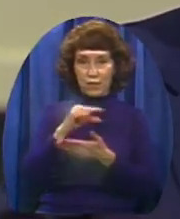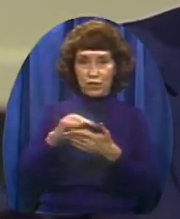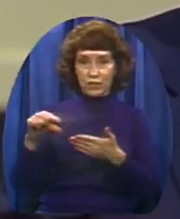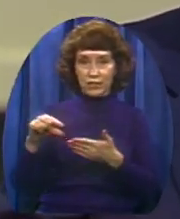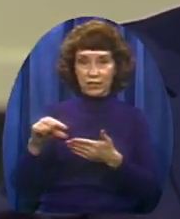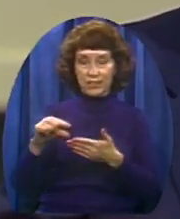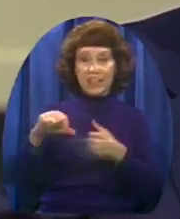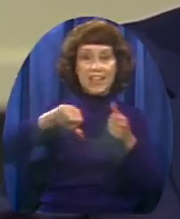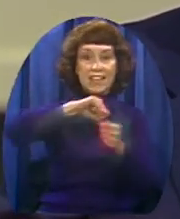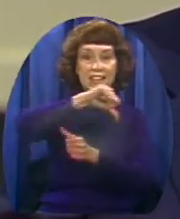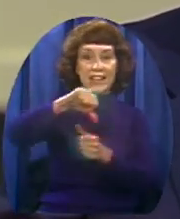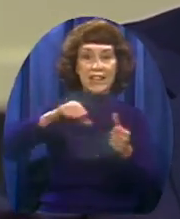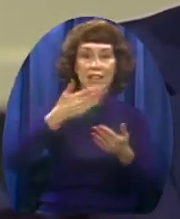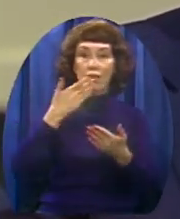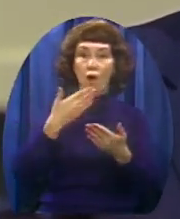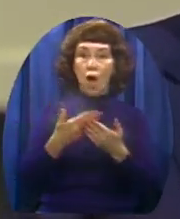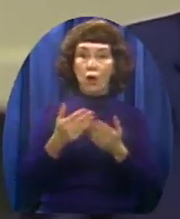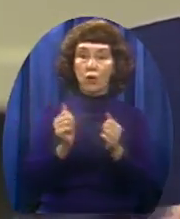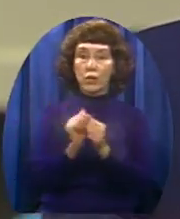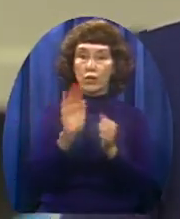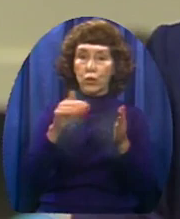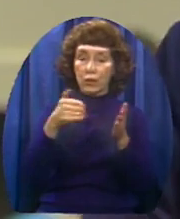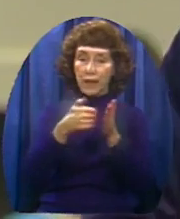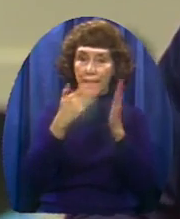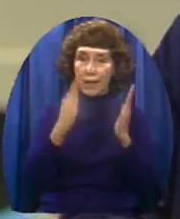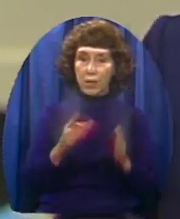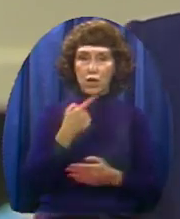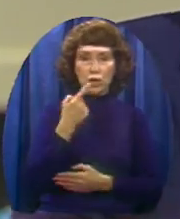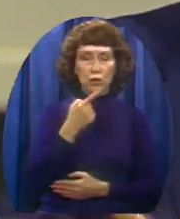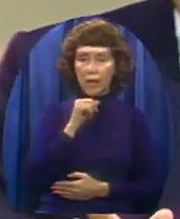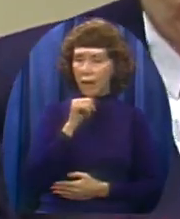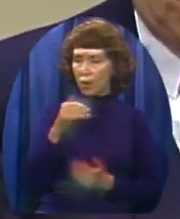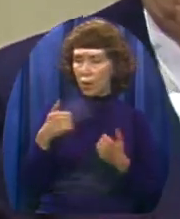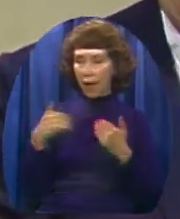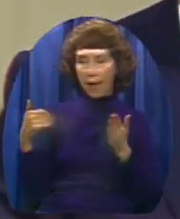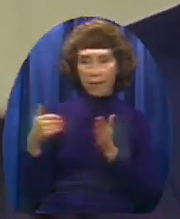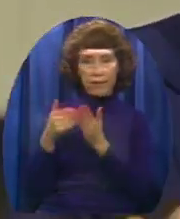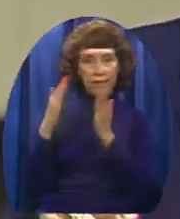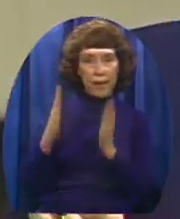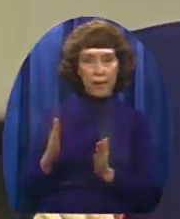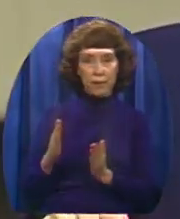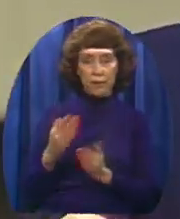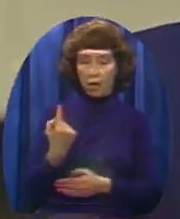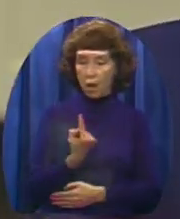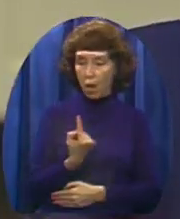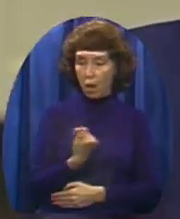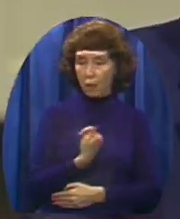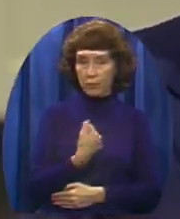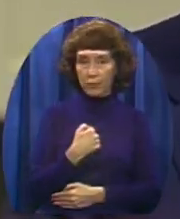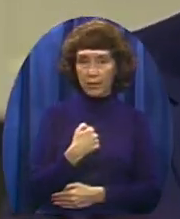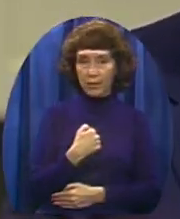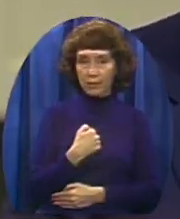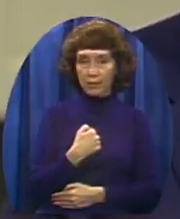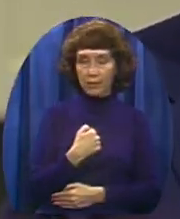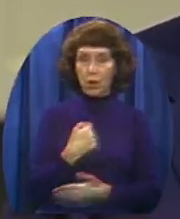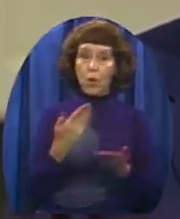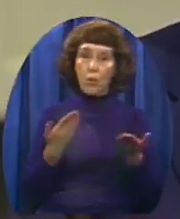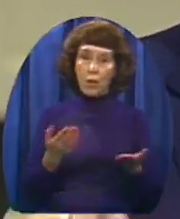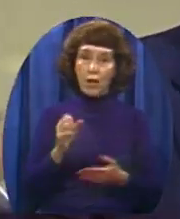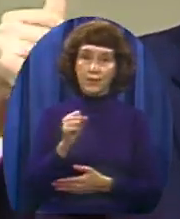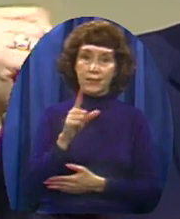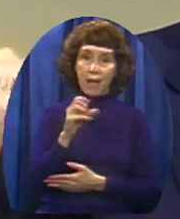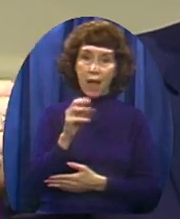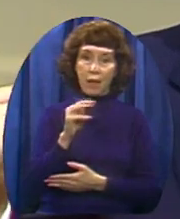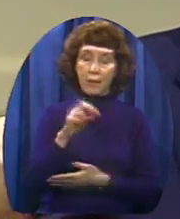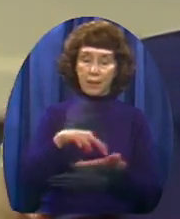Getting along with your neighbors You say I don't have many neighbors Well geographically of course Solomon's talking about the house next to you on both sides And